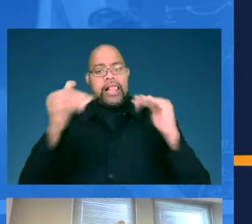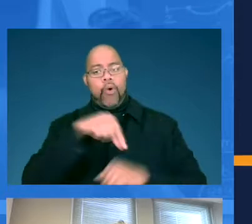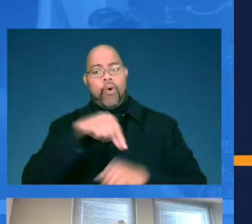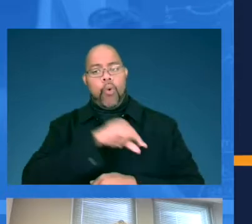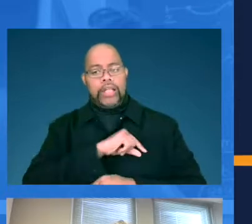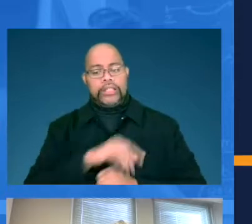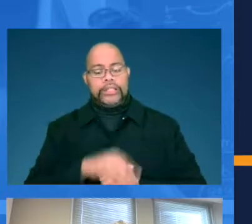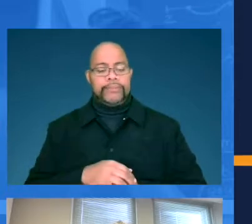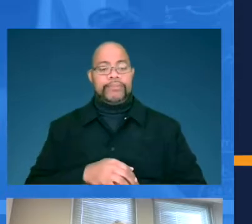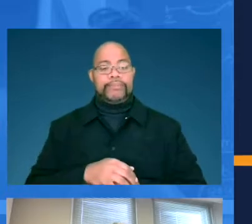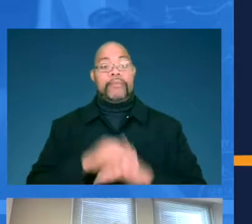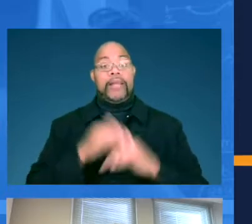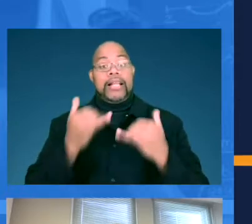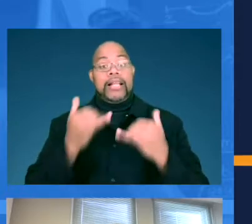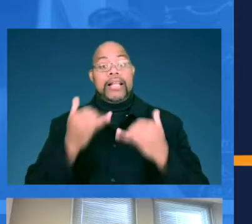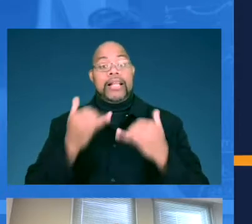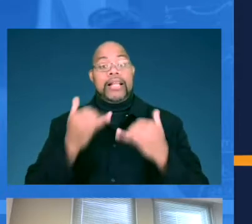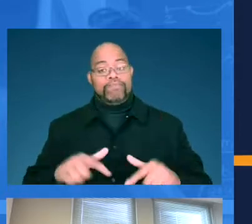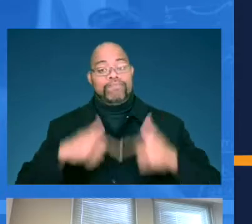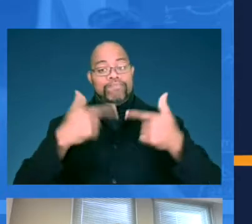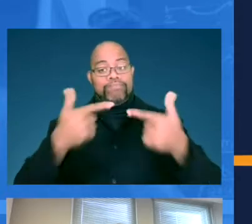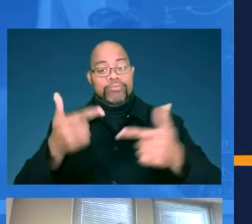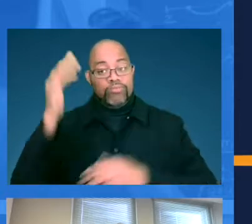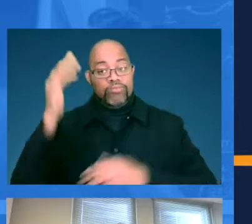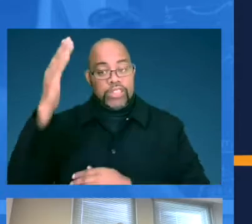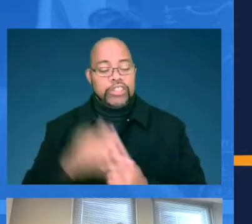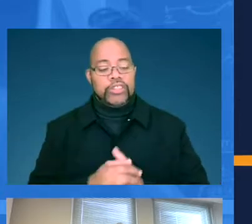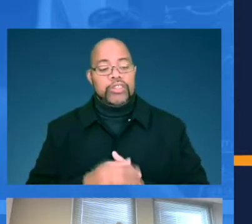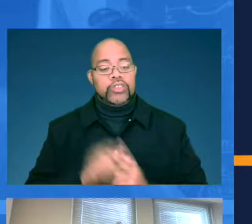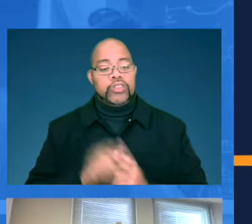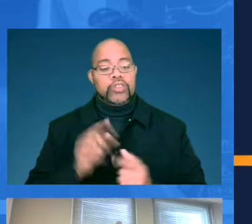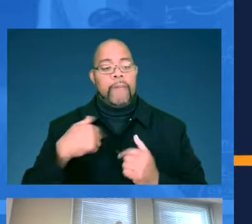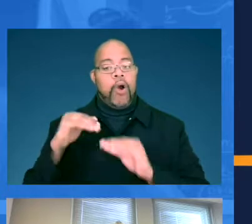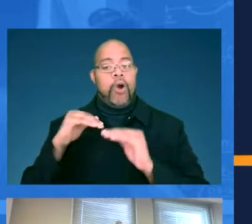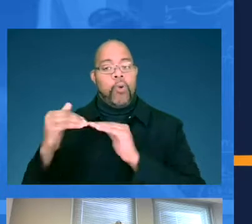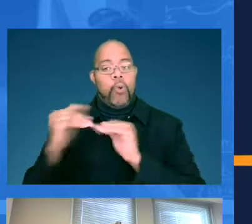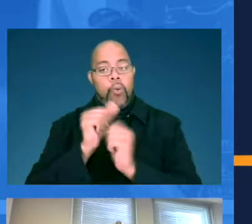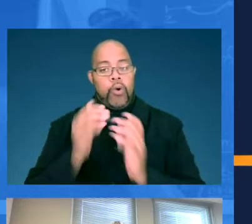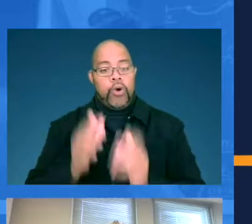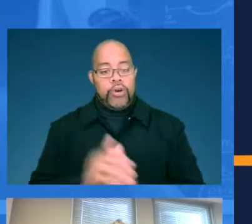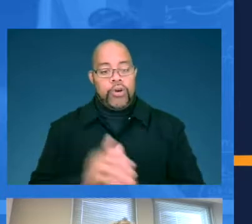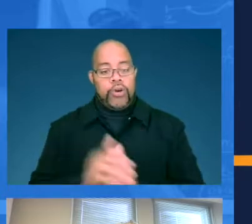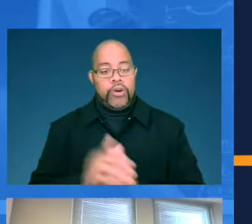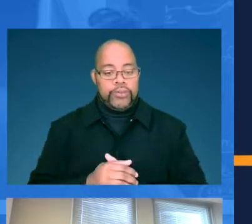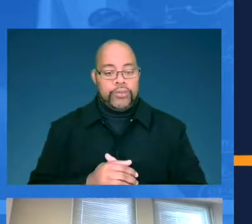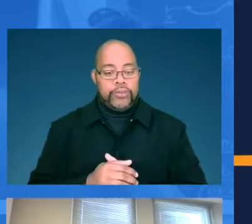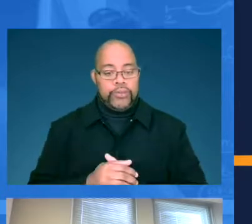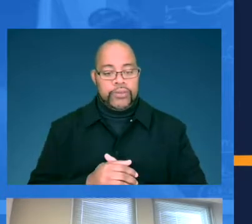level of quality. At this time, I'll turn the presentation over to my colleague, Kent Reed.